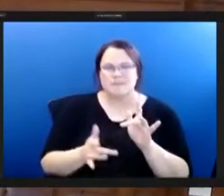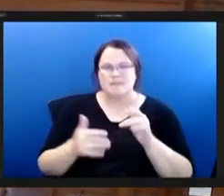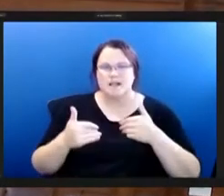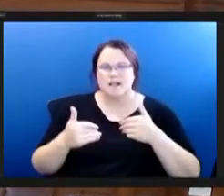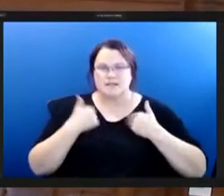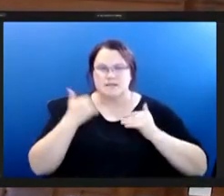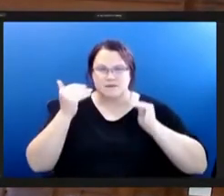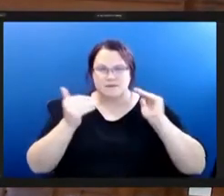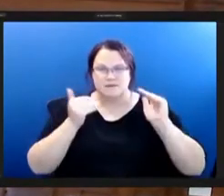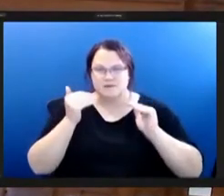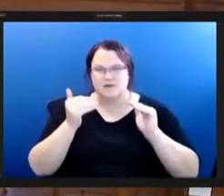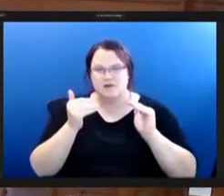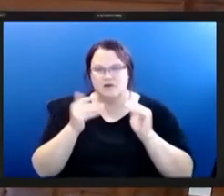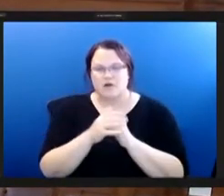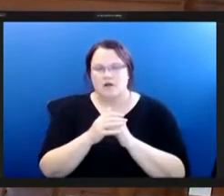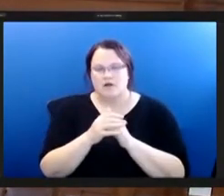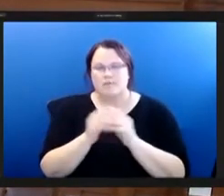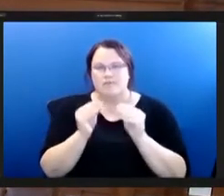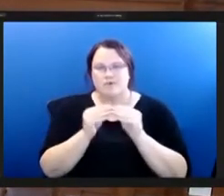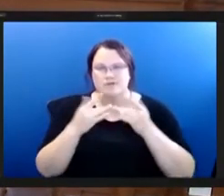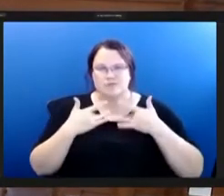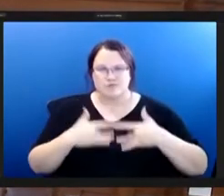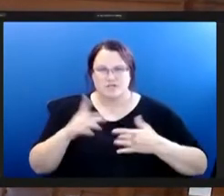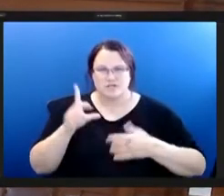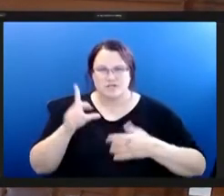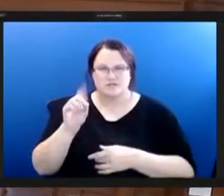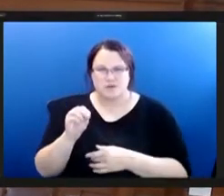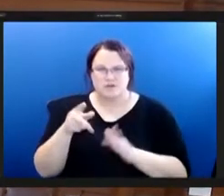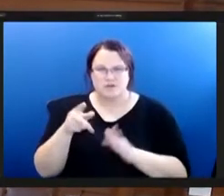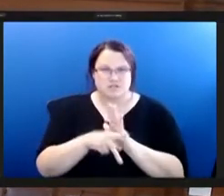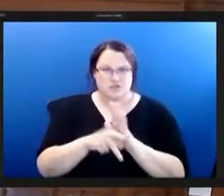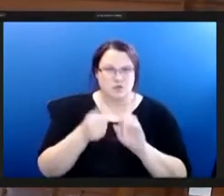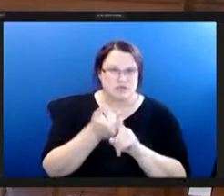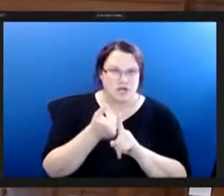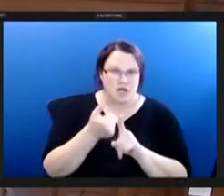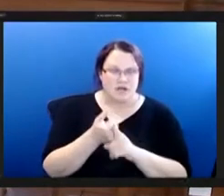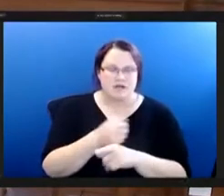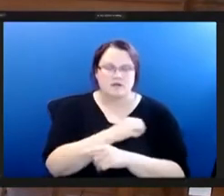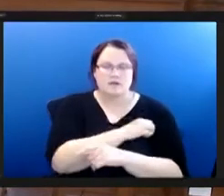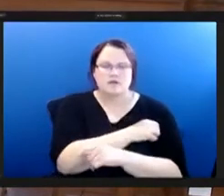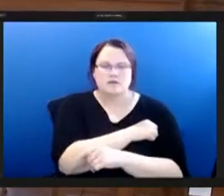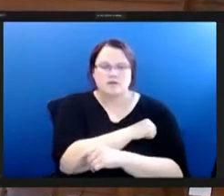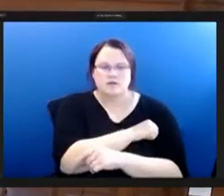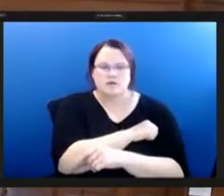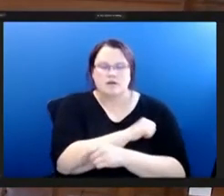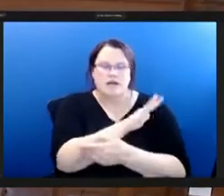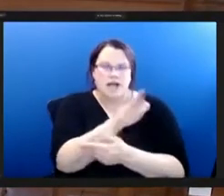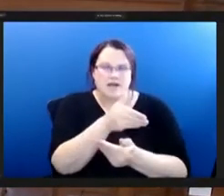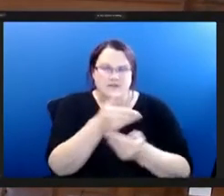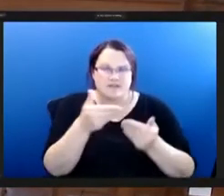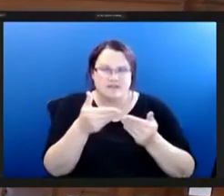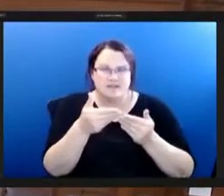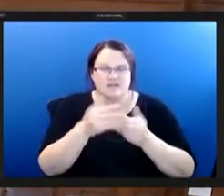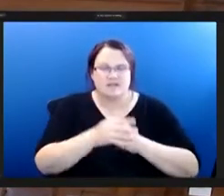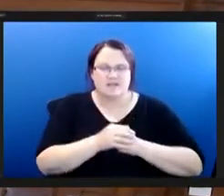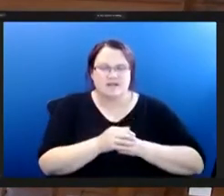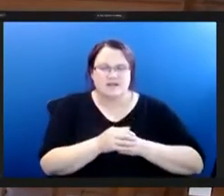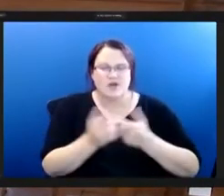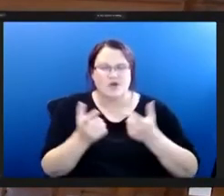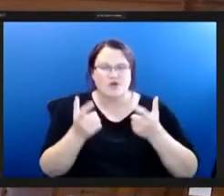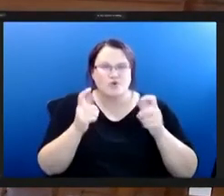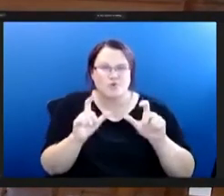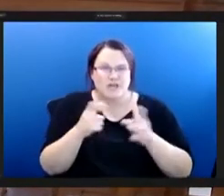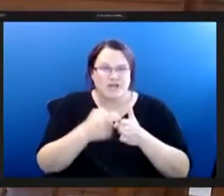insecurity are much more prone to depressive disorders and suicide all of this is at a great cost to our city's education